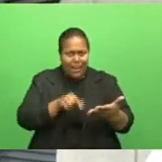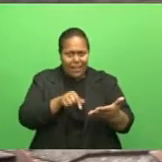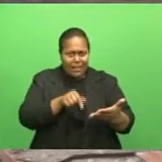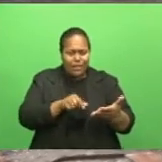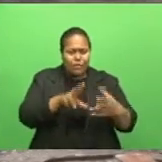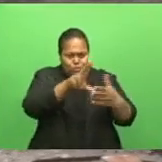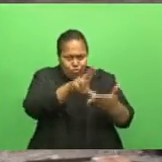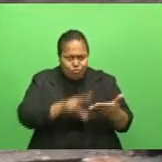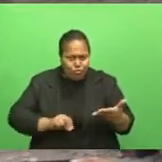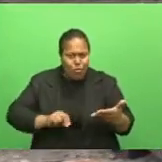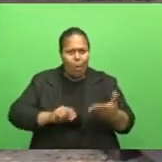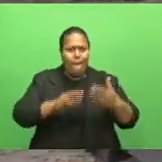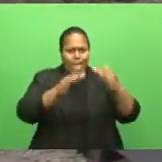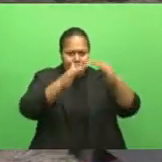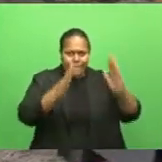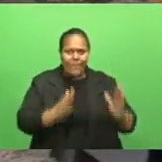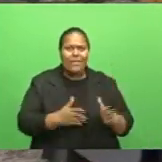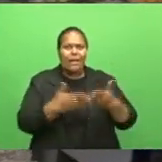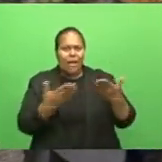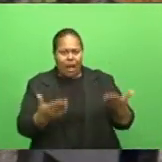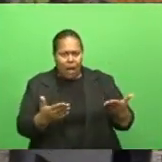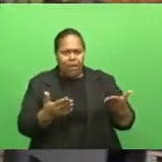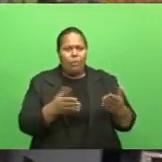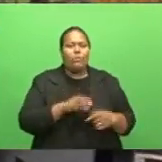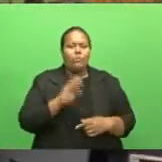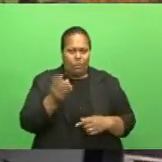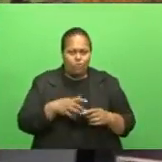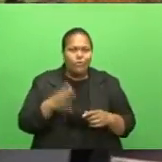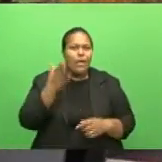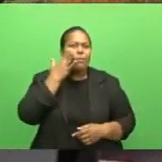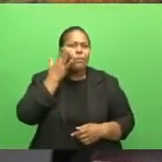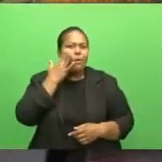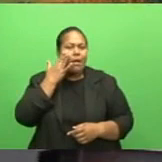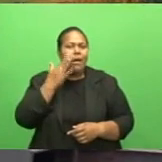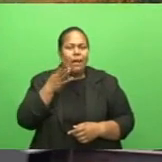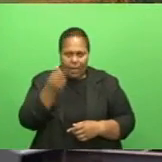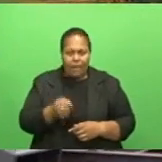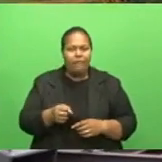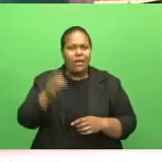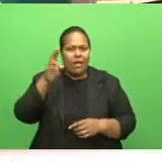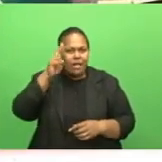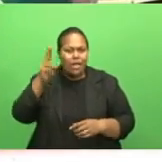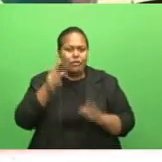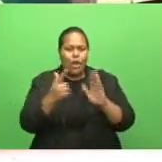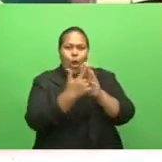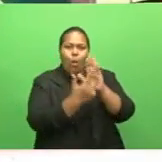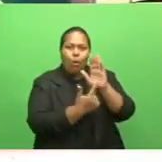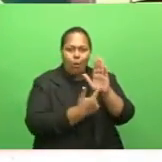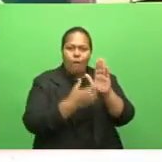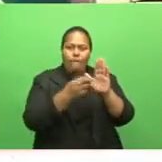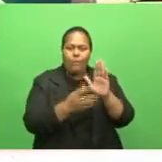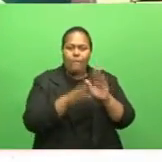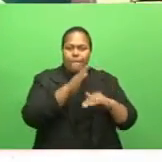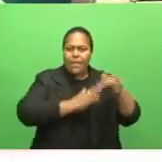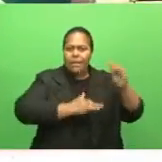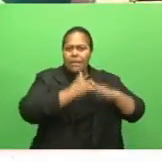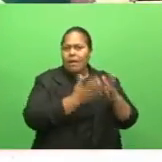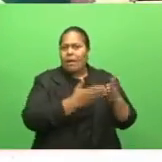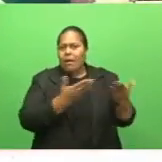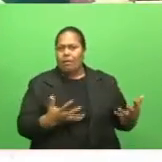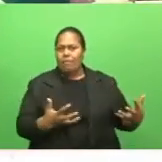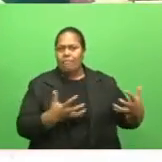the national building code with municipal council staff who are assessing the plans or who are